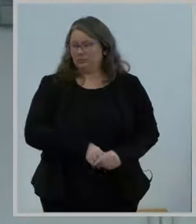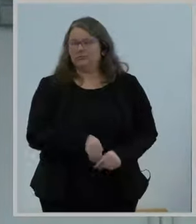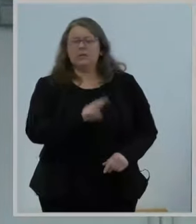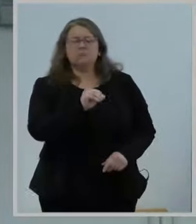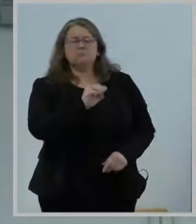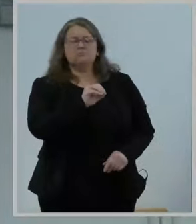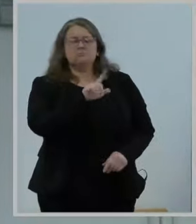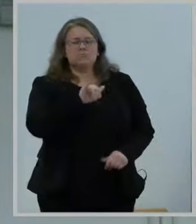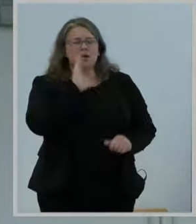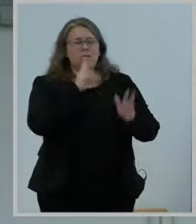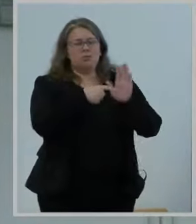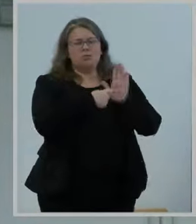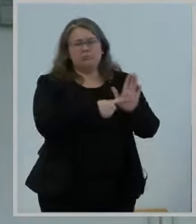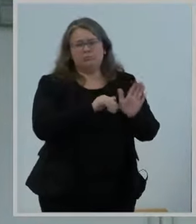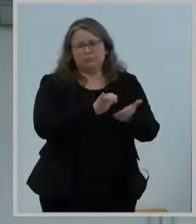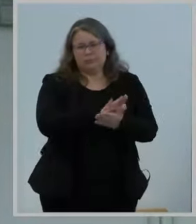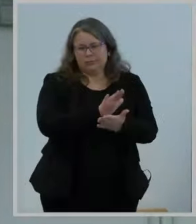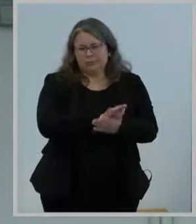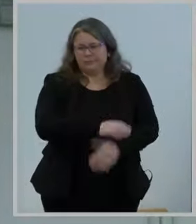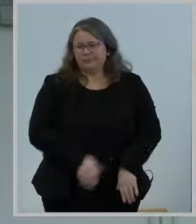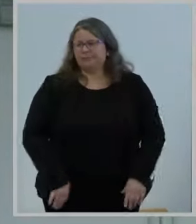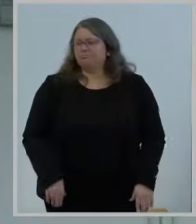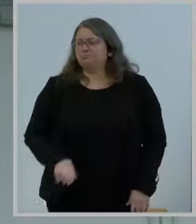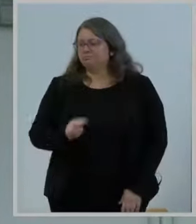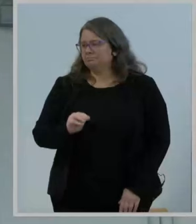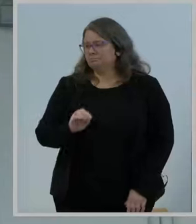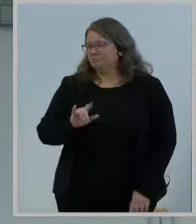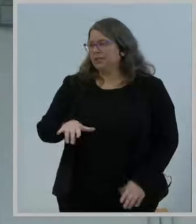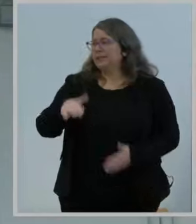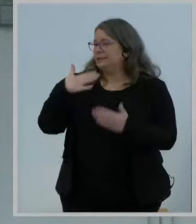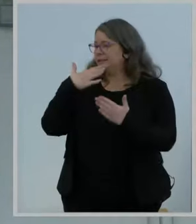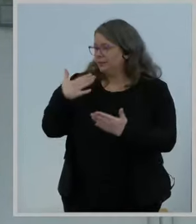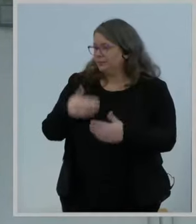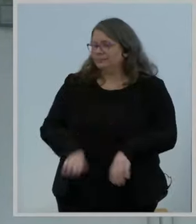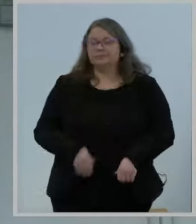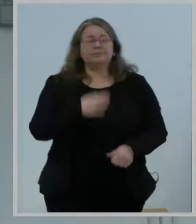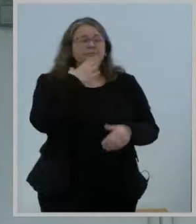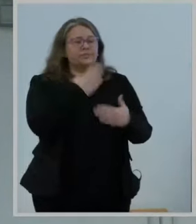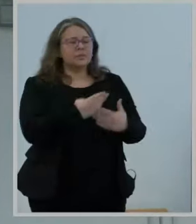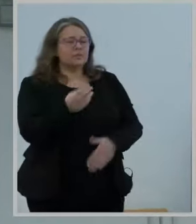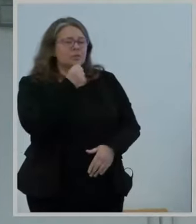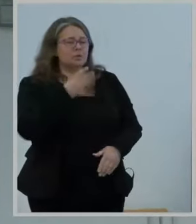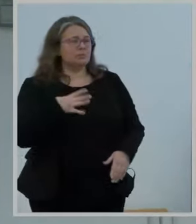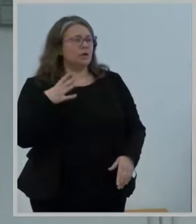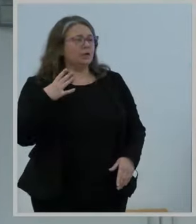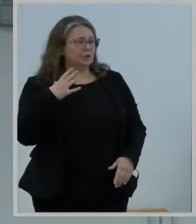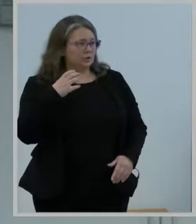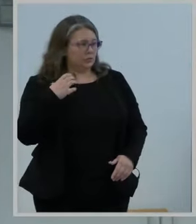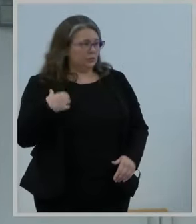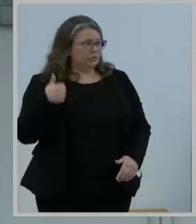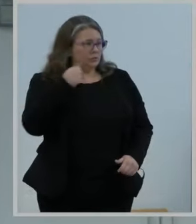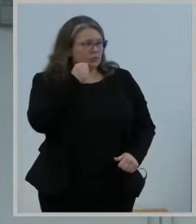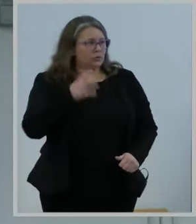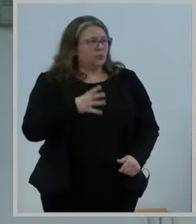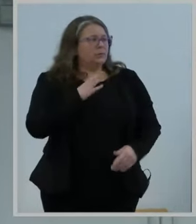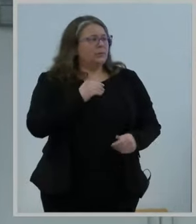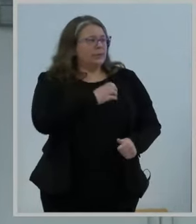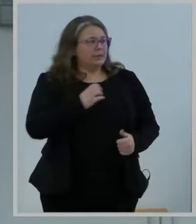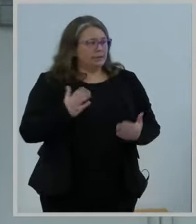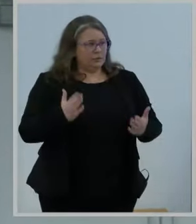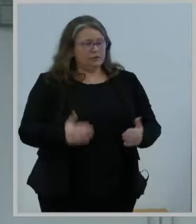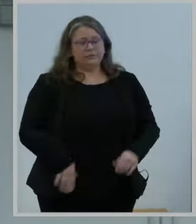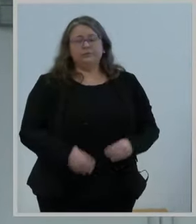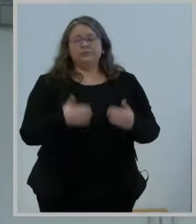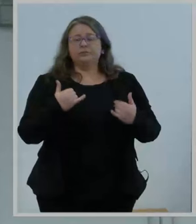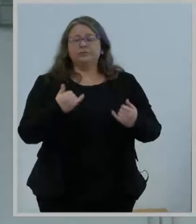Thank you, Trent. Good morning, Madam Chairwoman and Commissioners. Today's declaratory ruling, if adopted, would clarify that the use